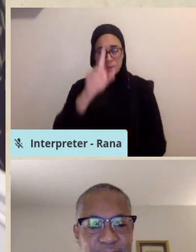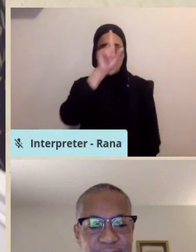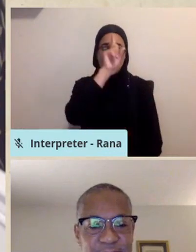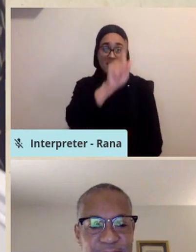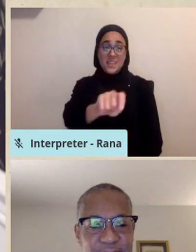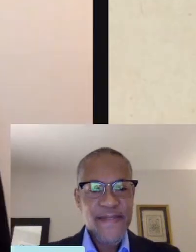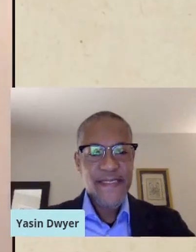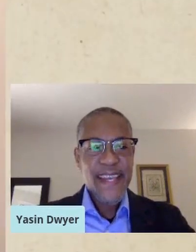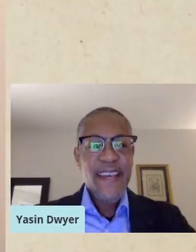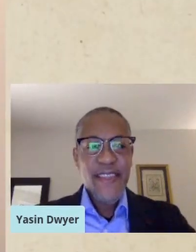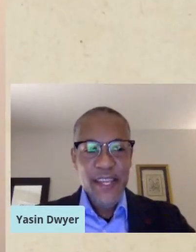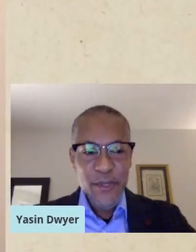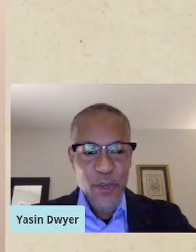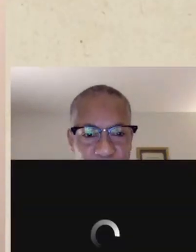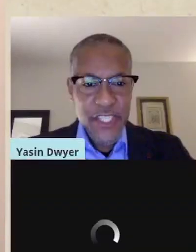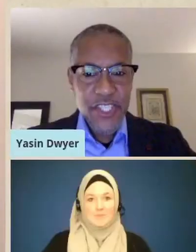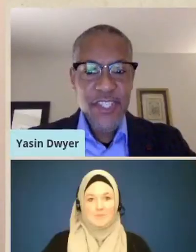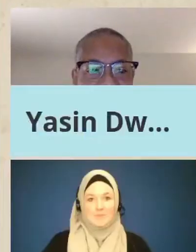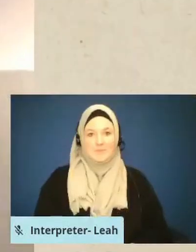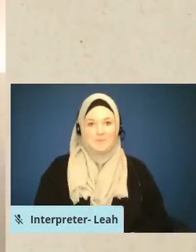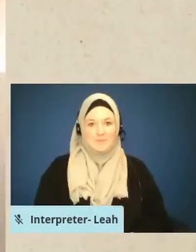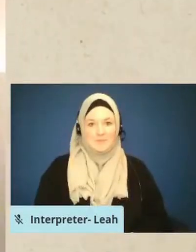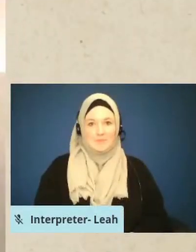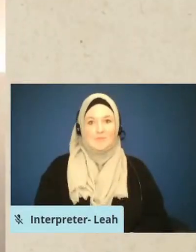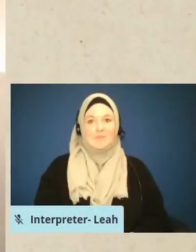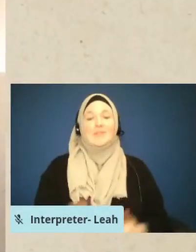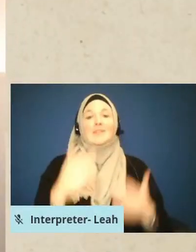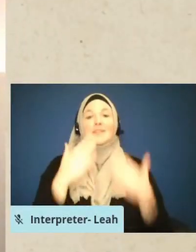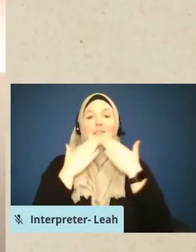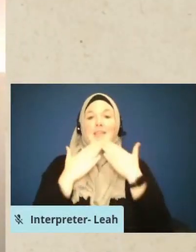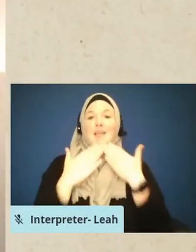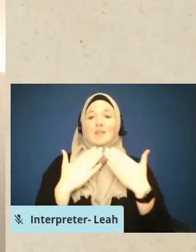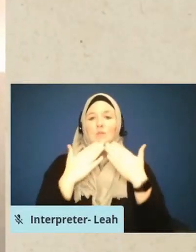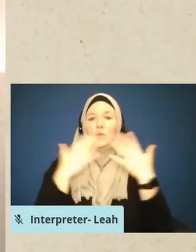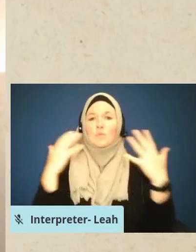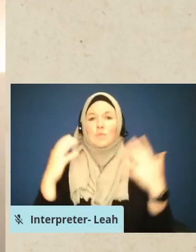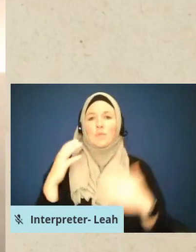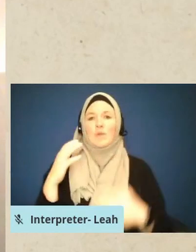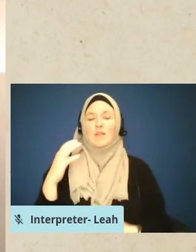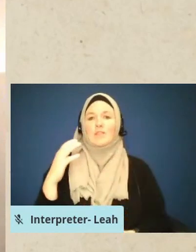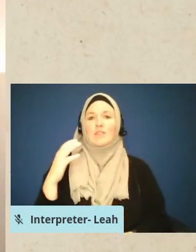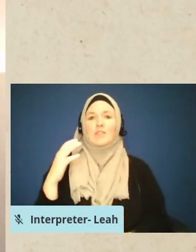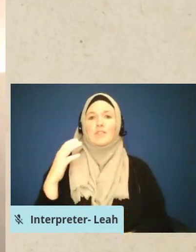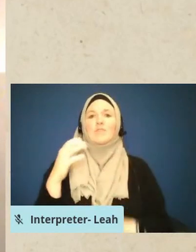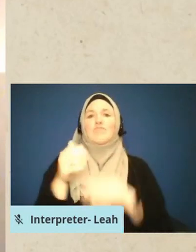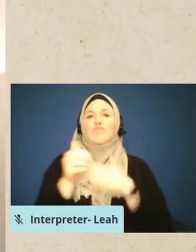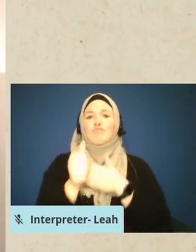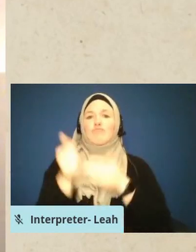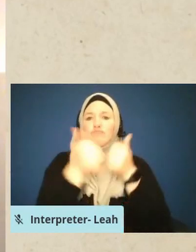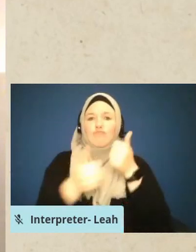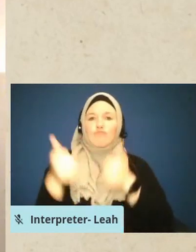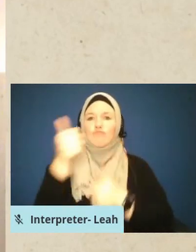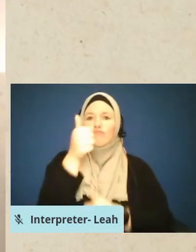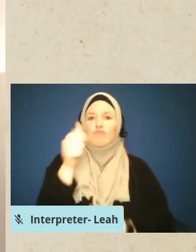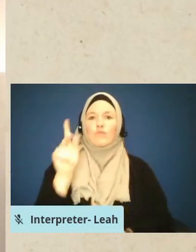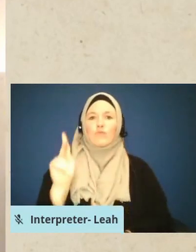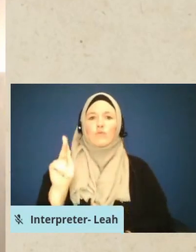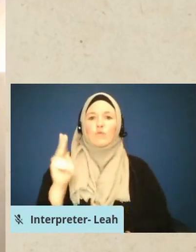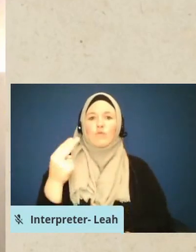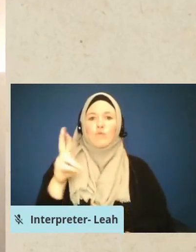rahmatullah wa barakatuhu. Thank you so much, Chaplain Khuram, for that